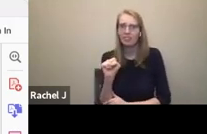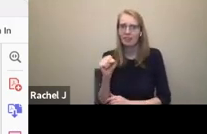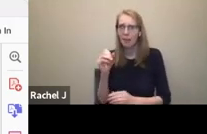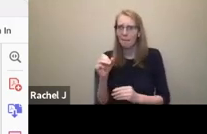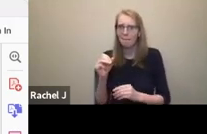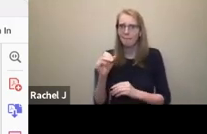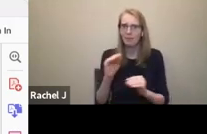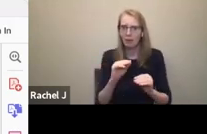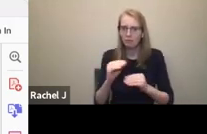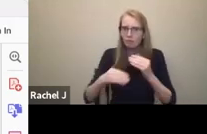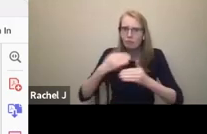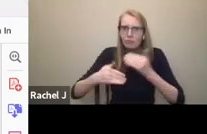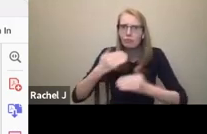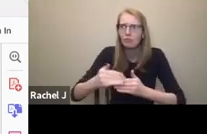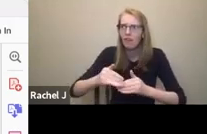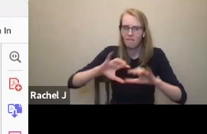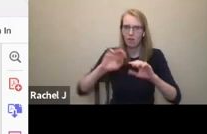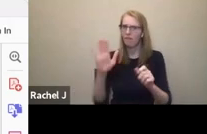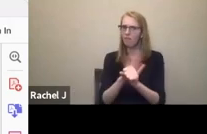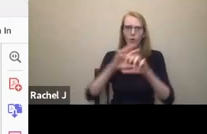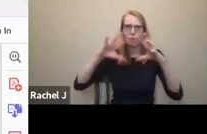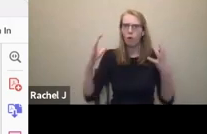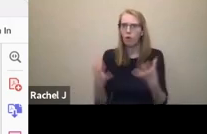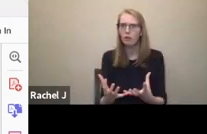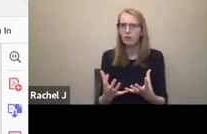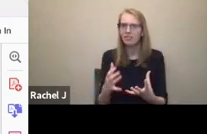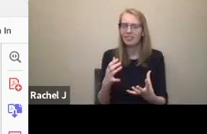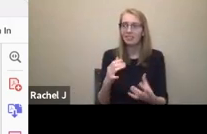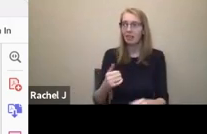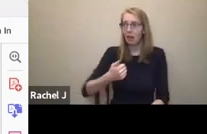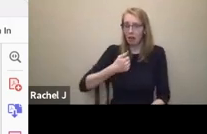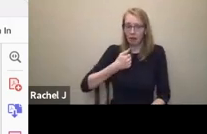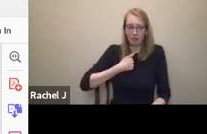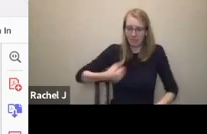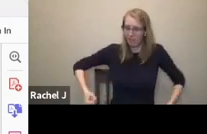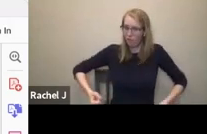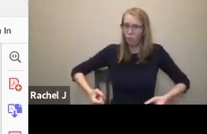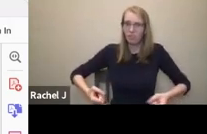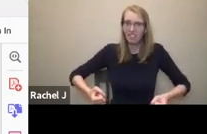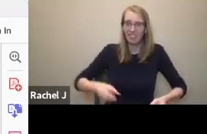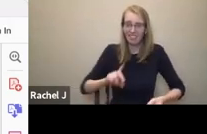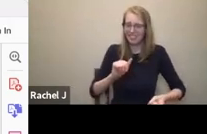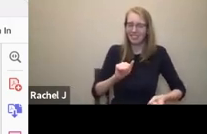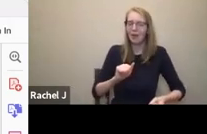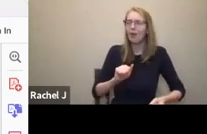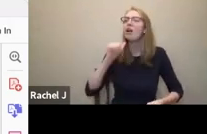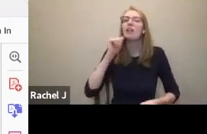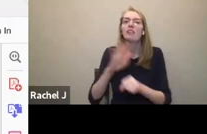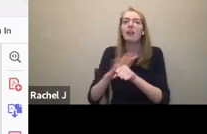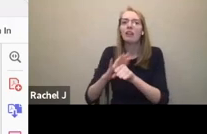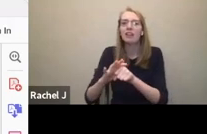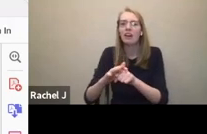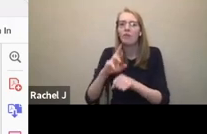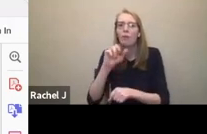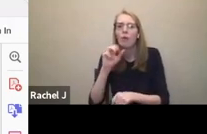It's I'm not disabled by my wheelchair. It's the lack of ramps in social settings. So I am fine. I can go to